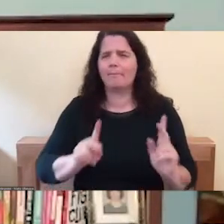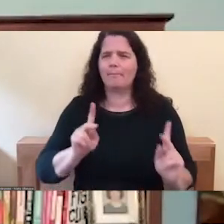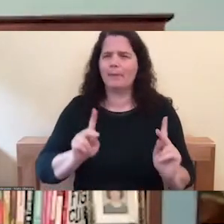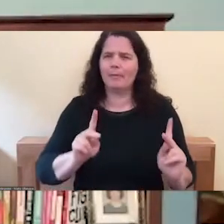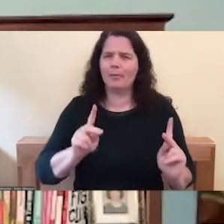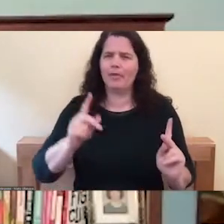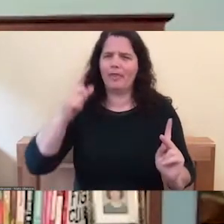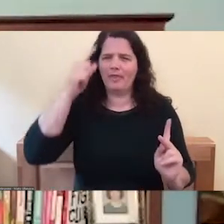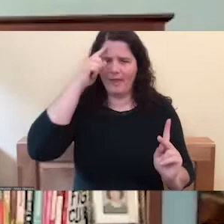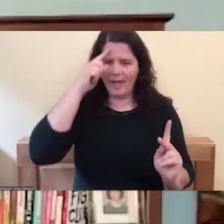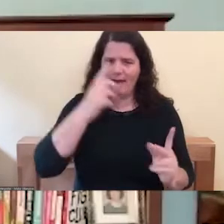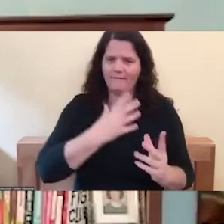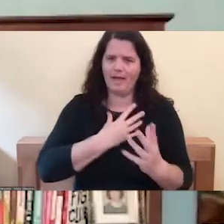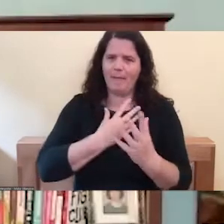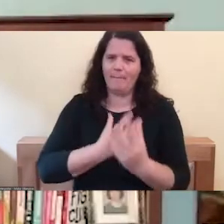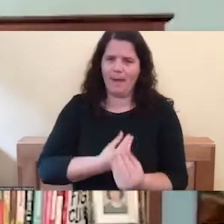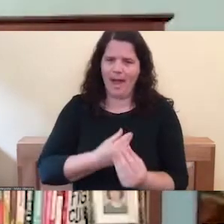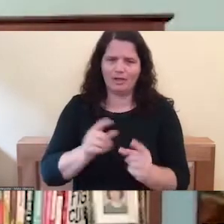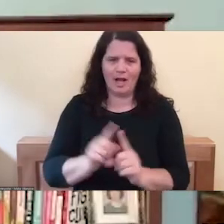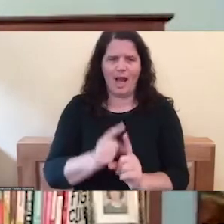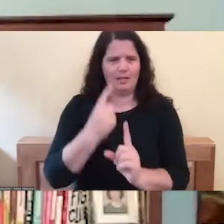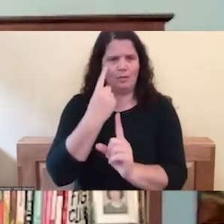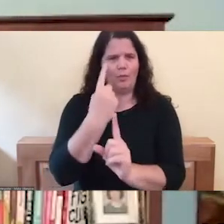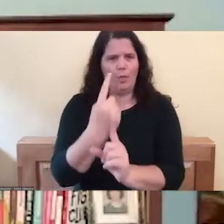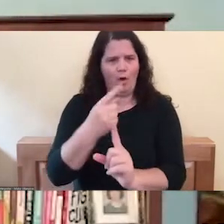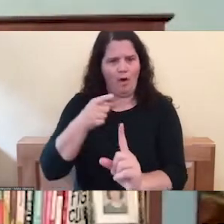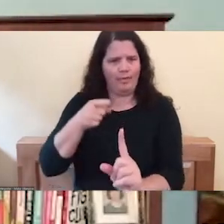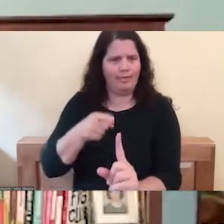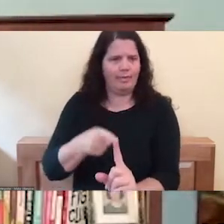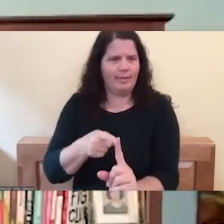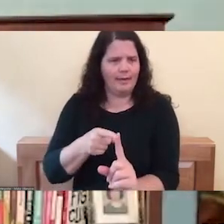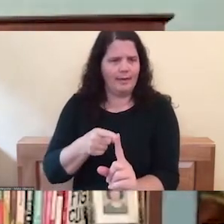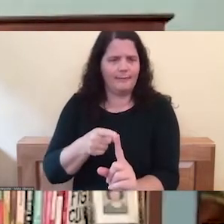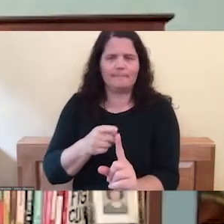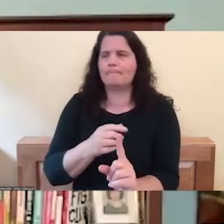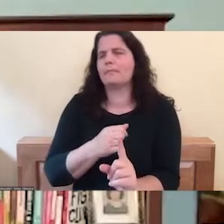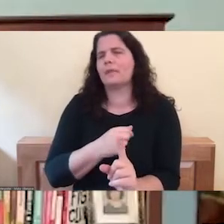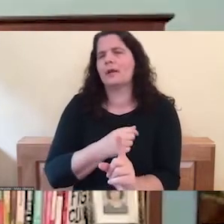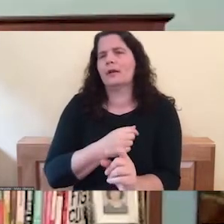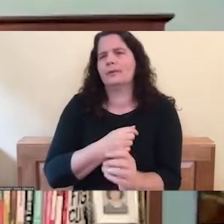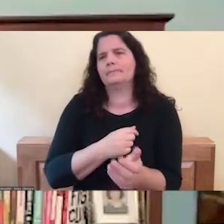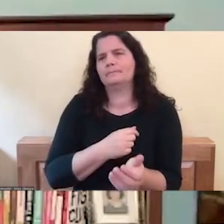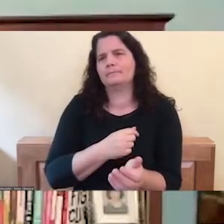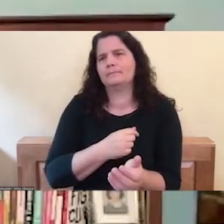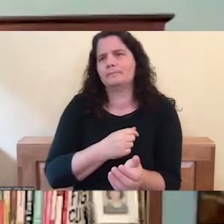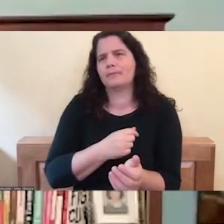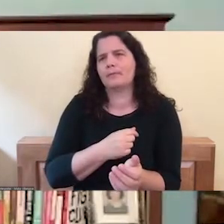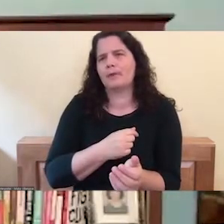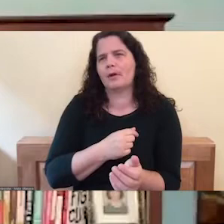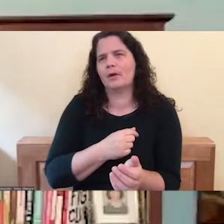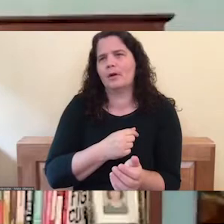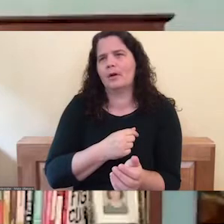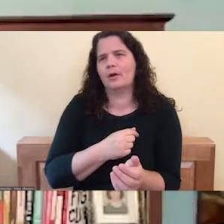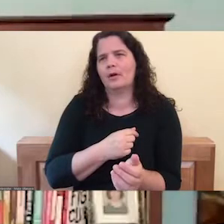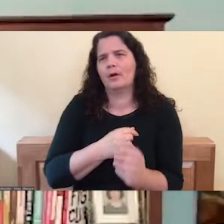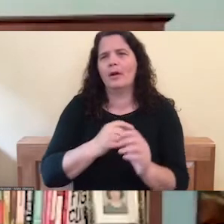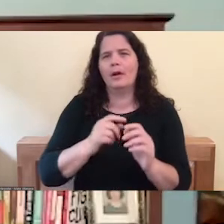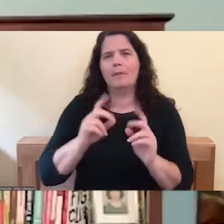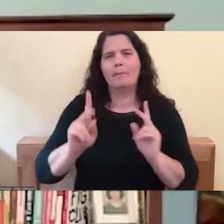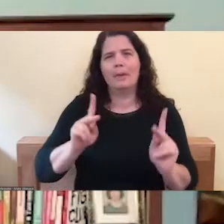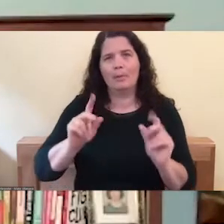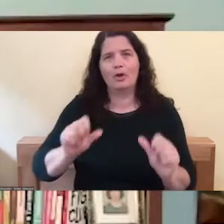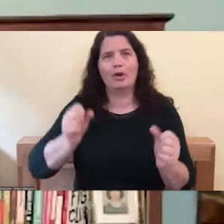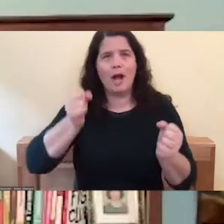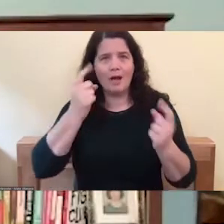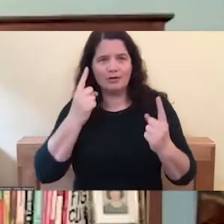compassion. They tended to, you know, more easily understand what I call the tender side of